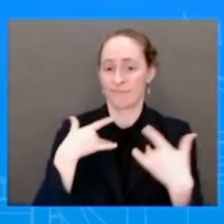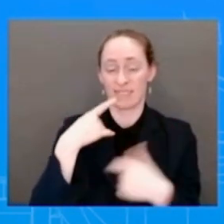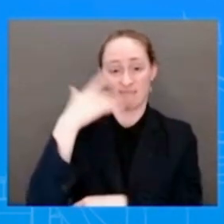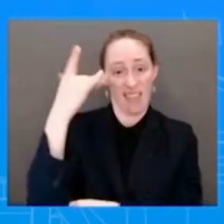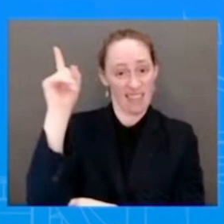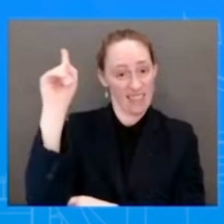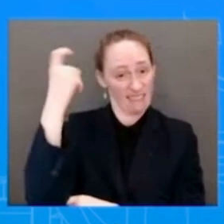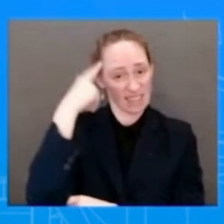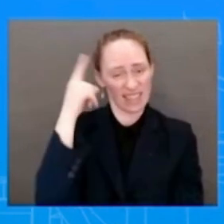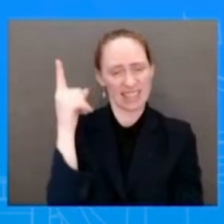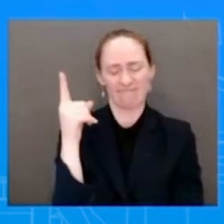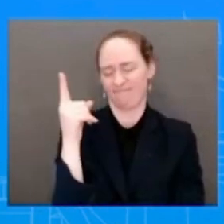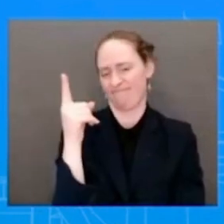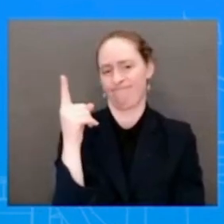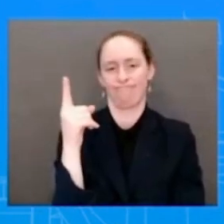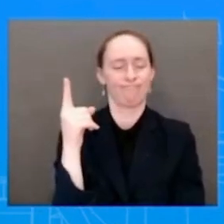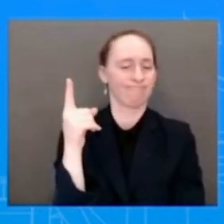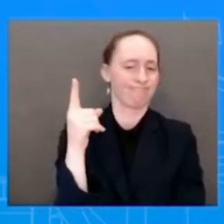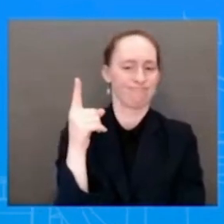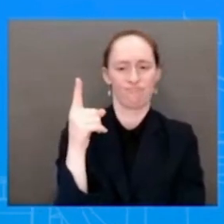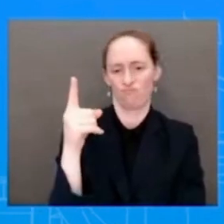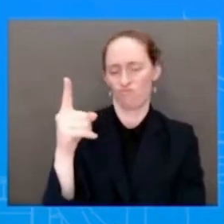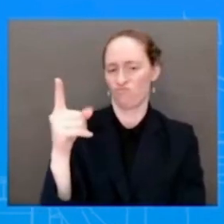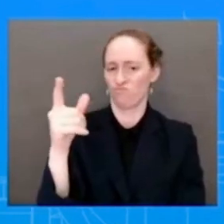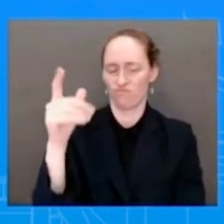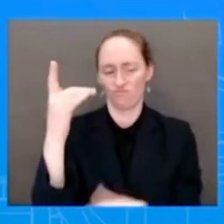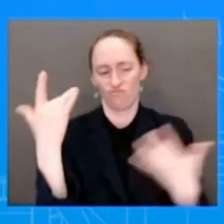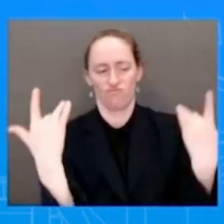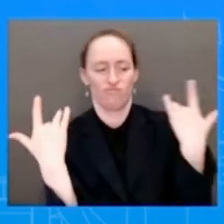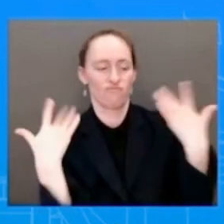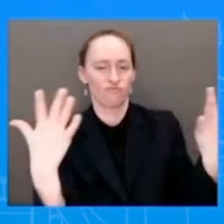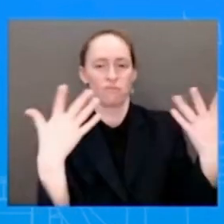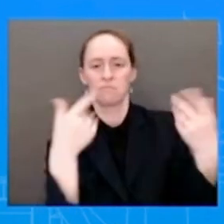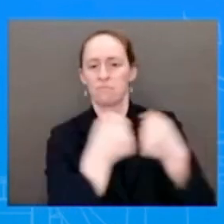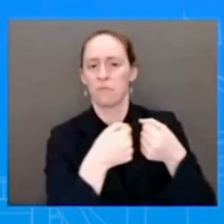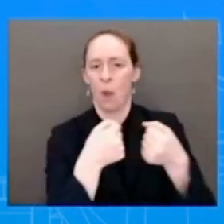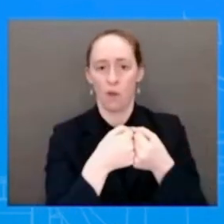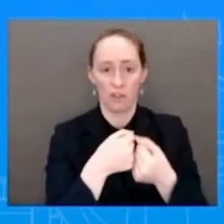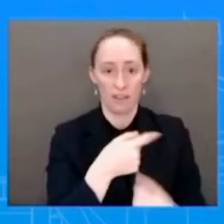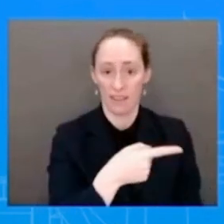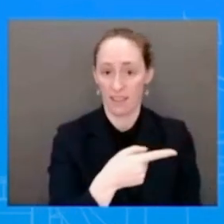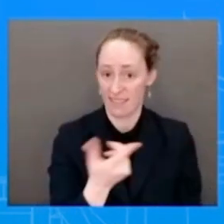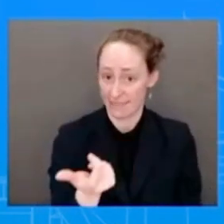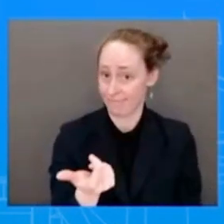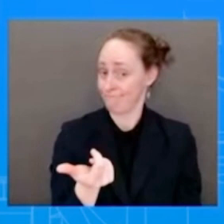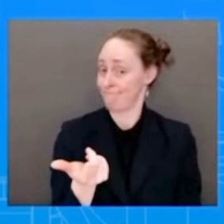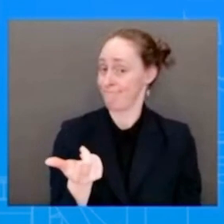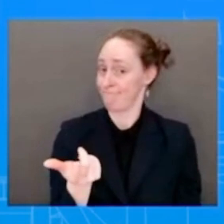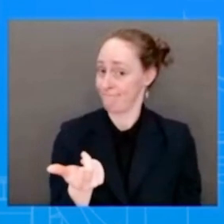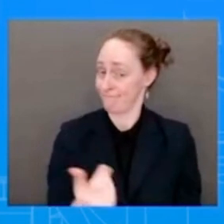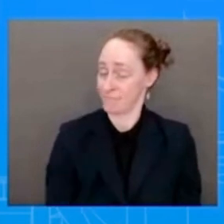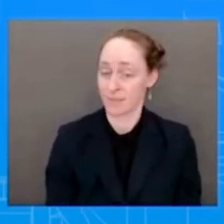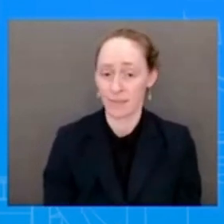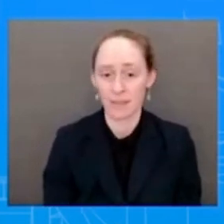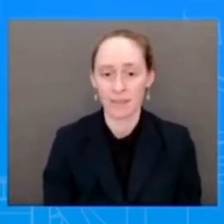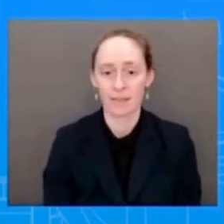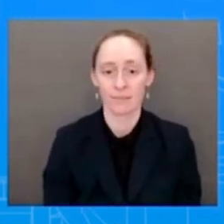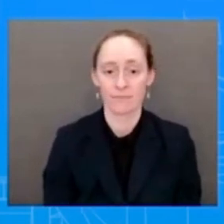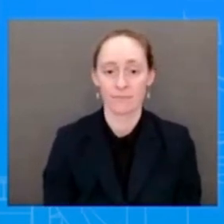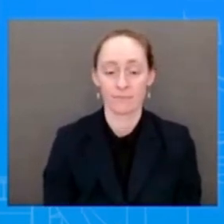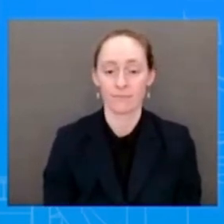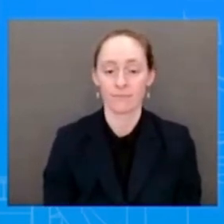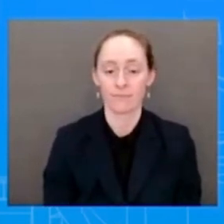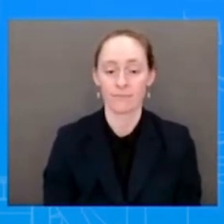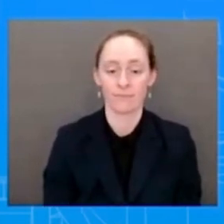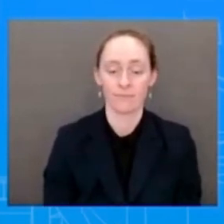he's going to take. We are, we're not about political stunts. We're about dealing with a real issue and taking action.